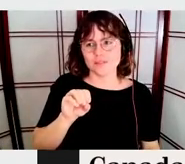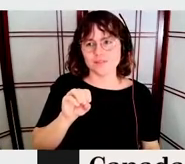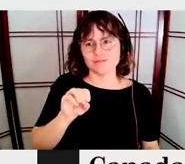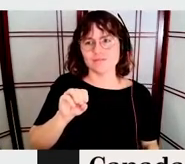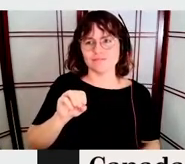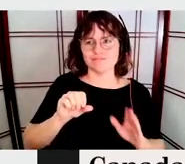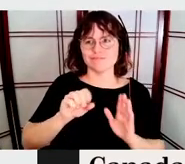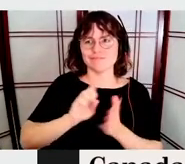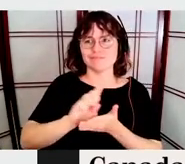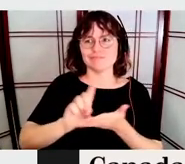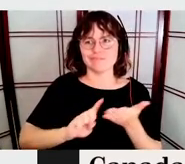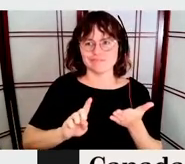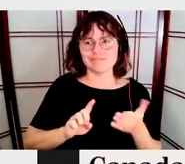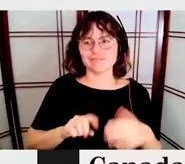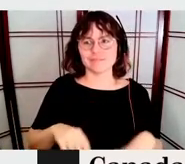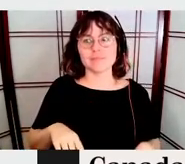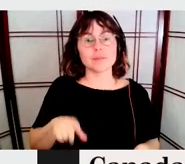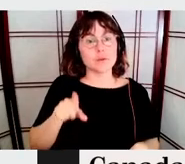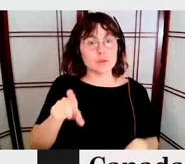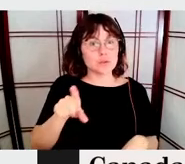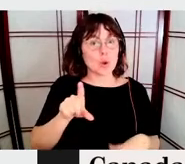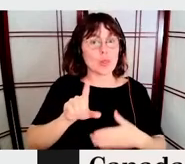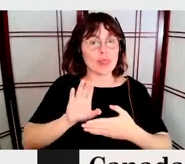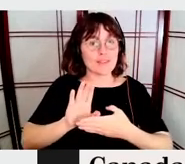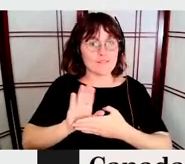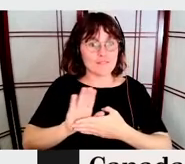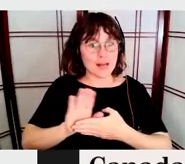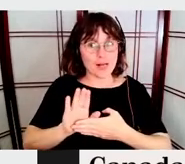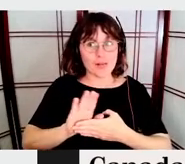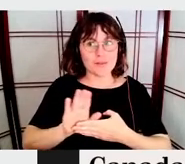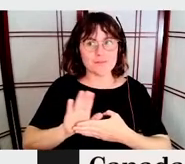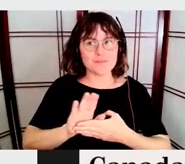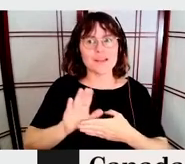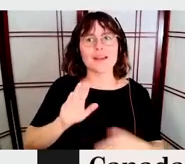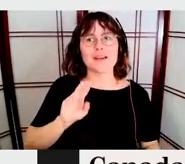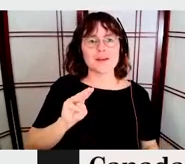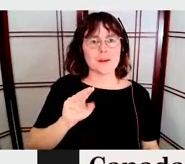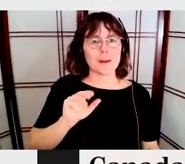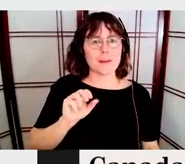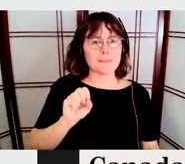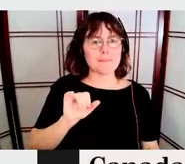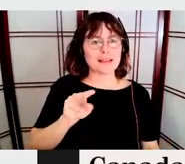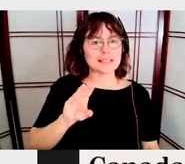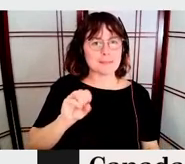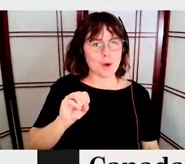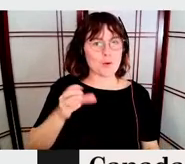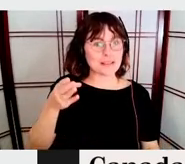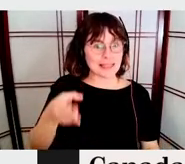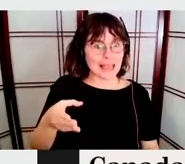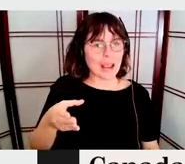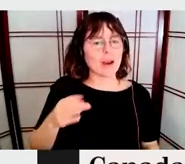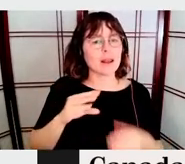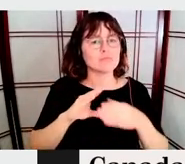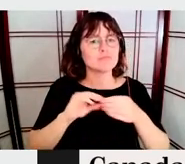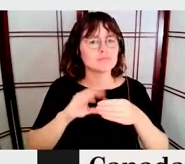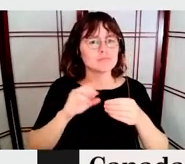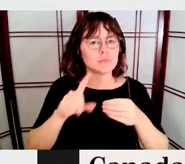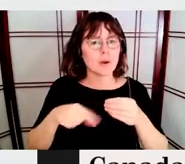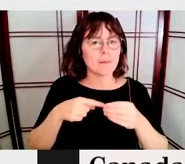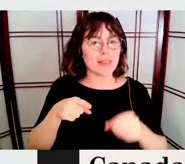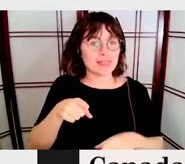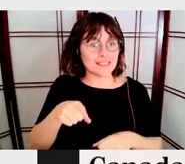Massimo, uh, appears and he, he, he talks about, uh, this design. So what you, what you see in here,